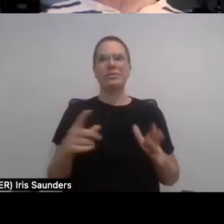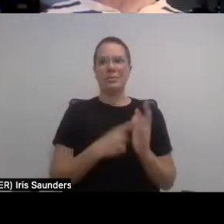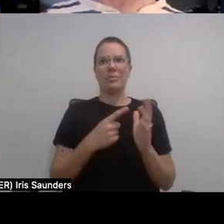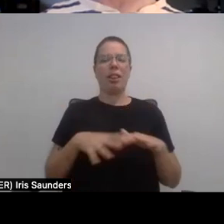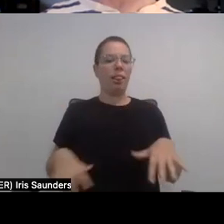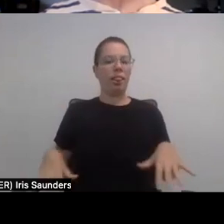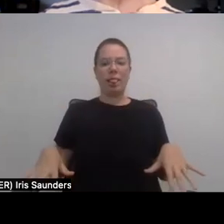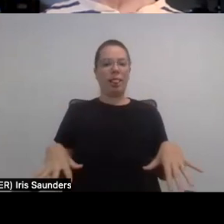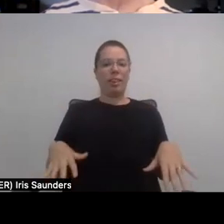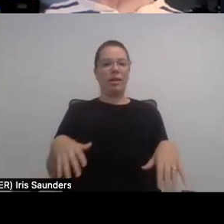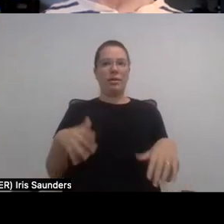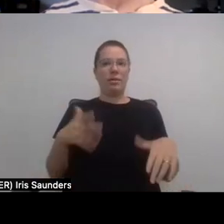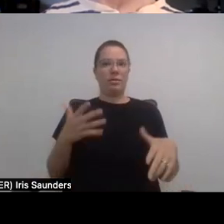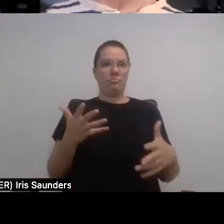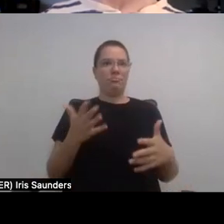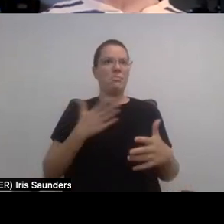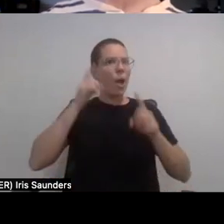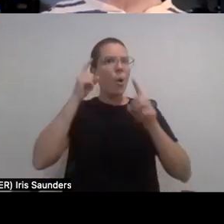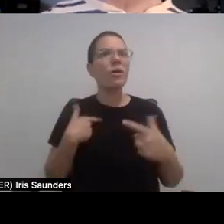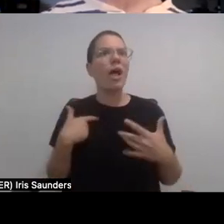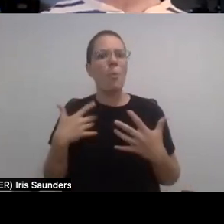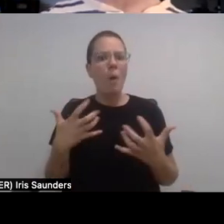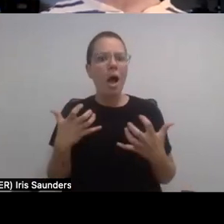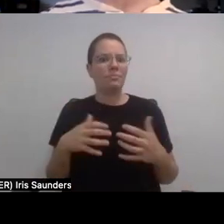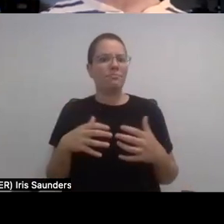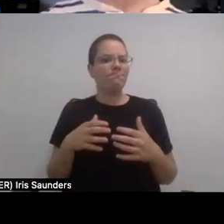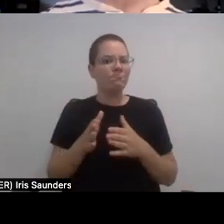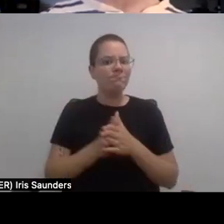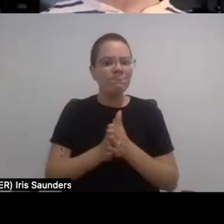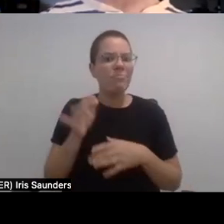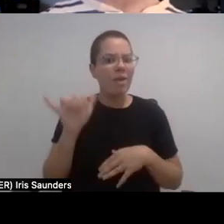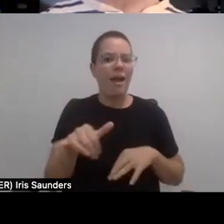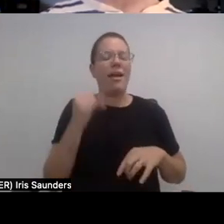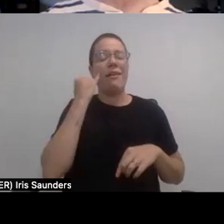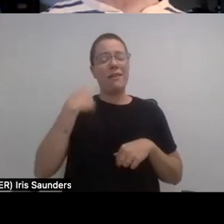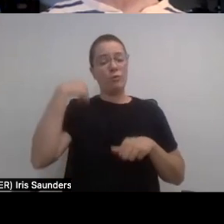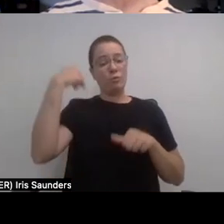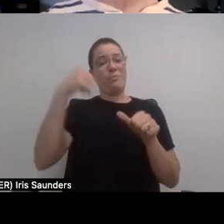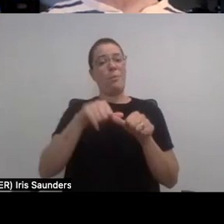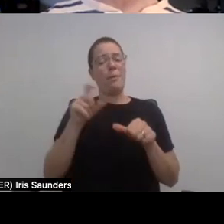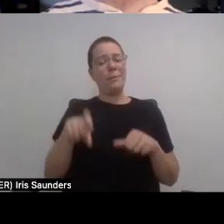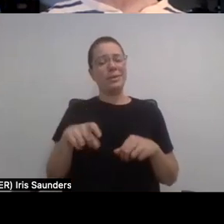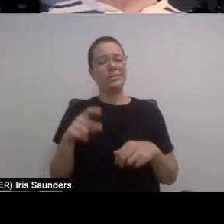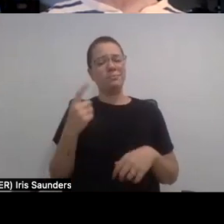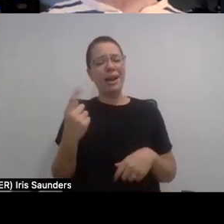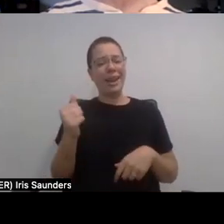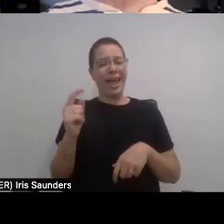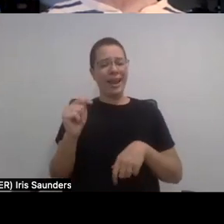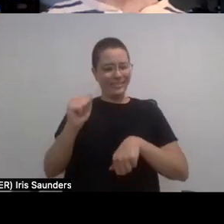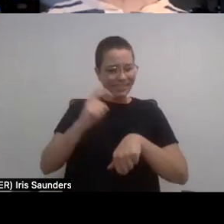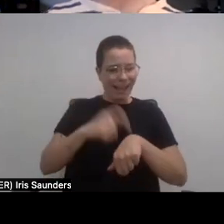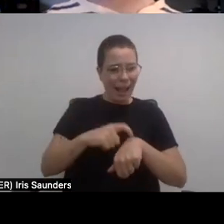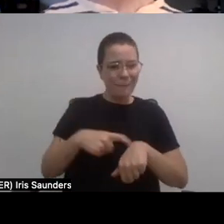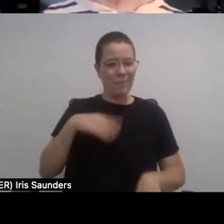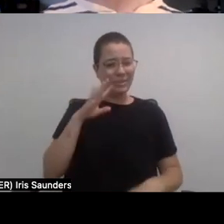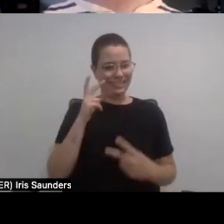haven't accomplished. And it's like, if I would just remember to take it one brick at a time, I would see all of the stuff I've already accomplished.